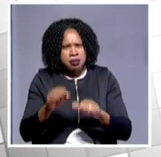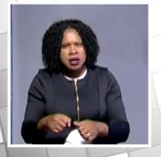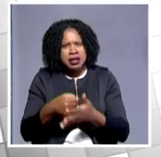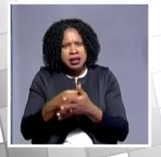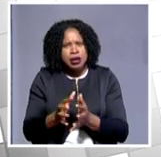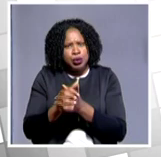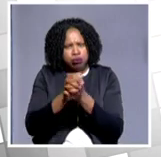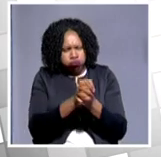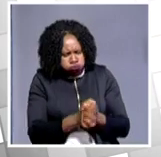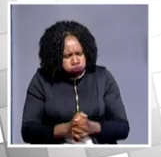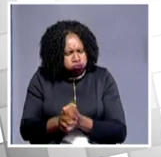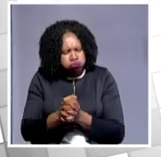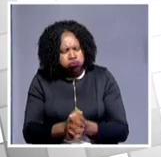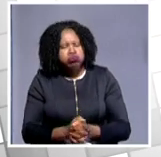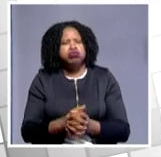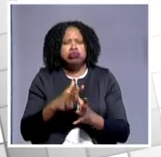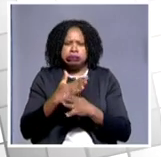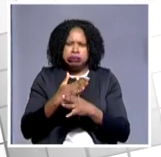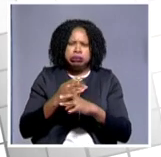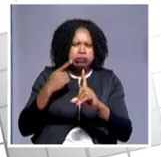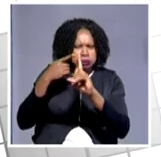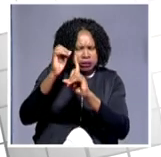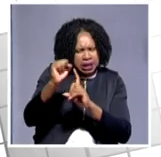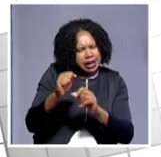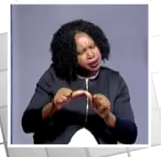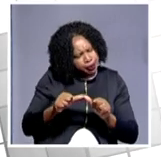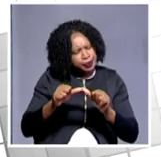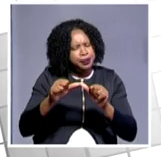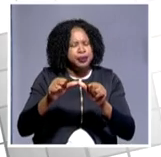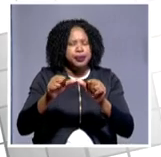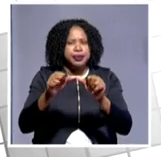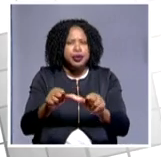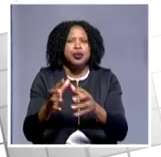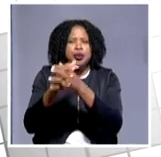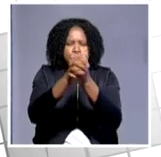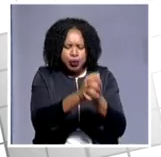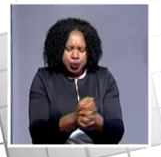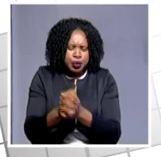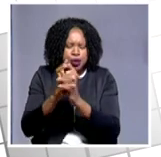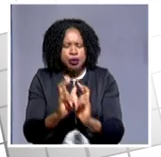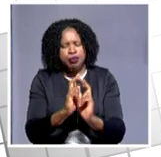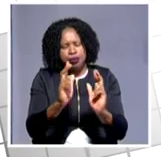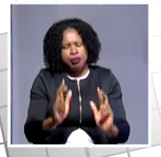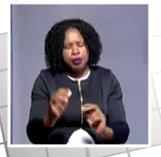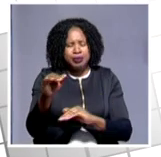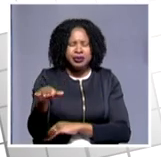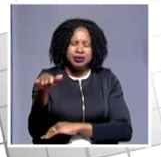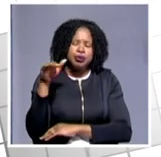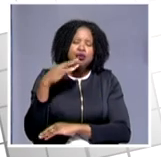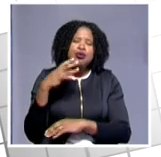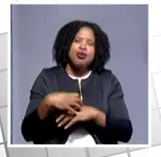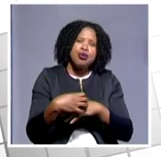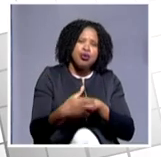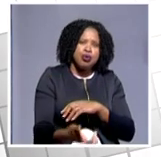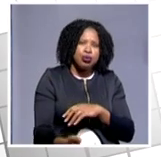and preserve his legacy as a man who has really worked for unifying the people of Zimbabwe who won a